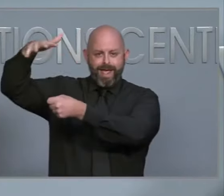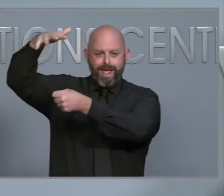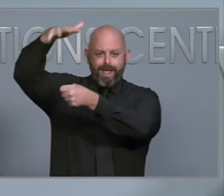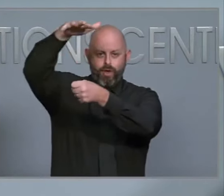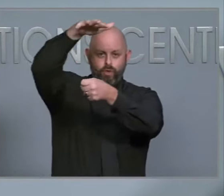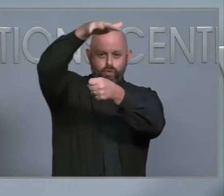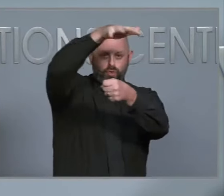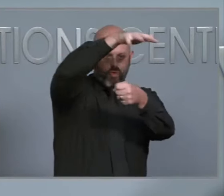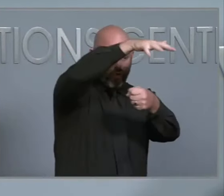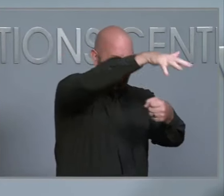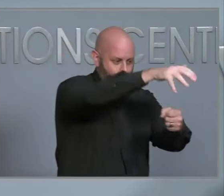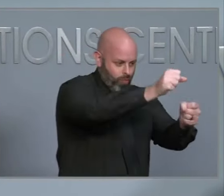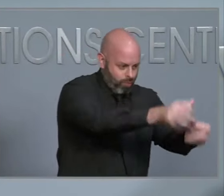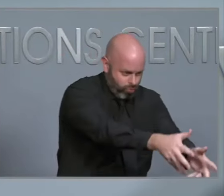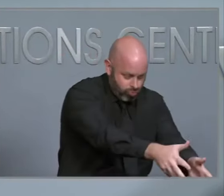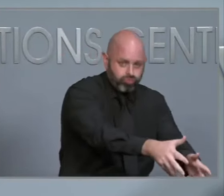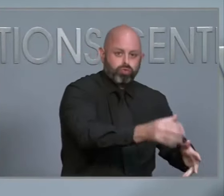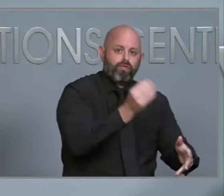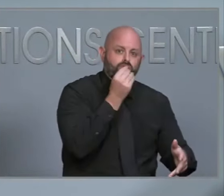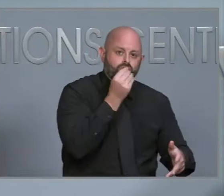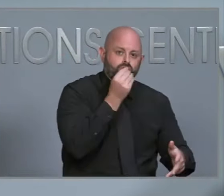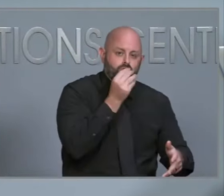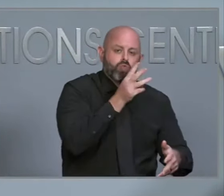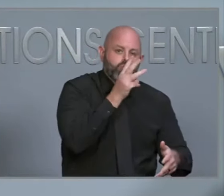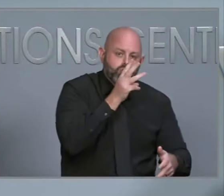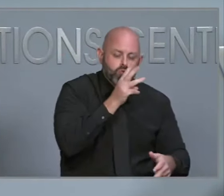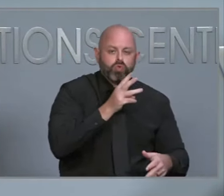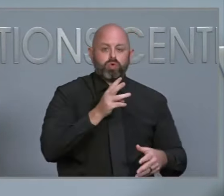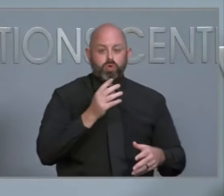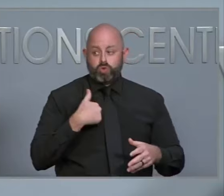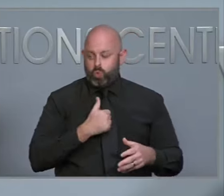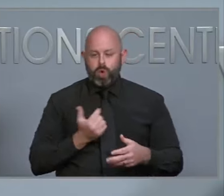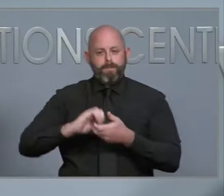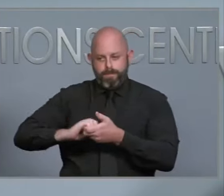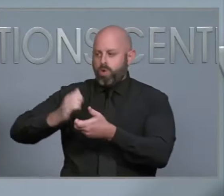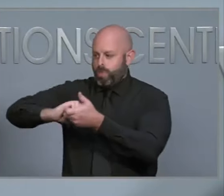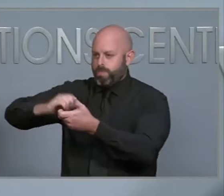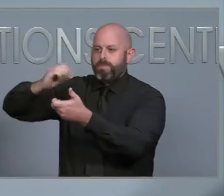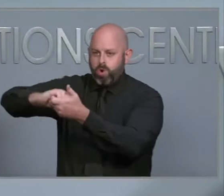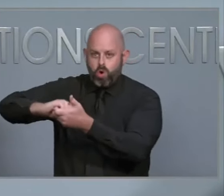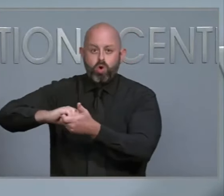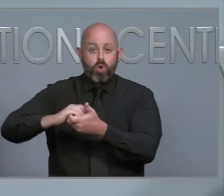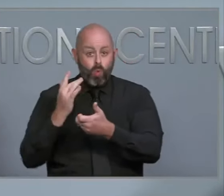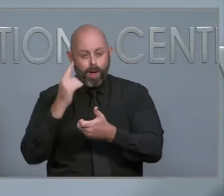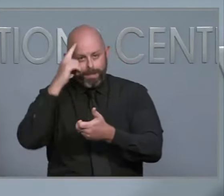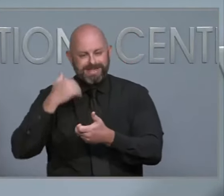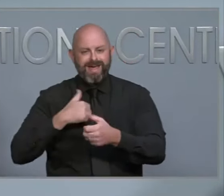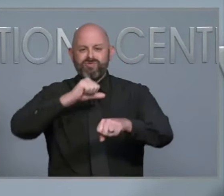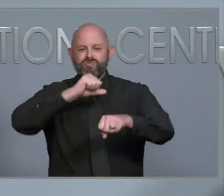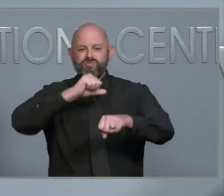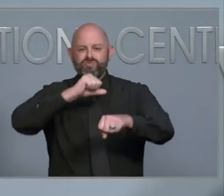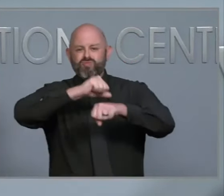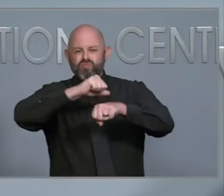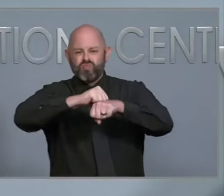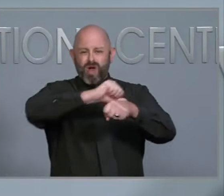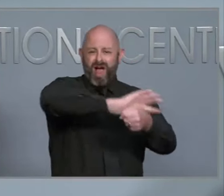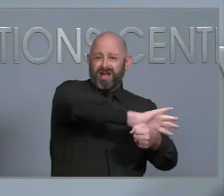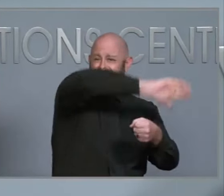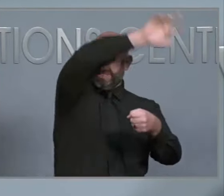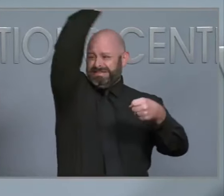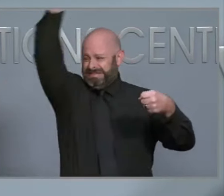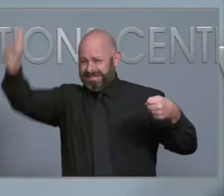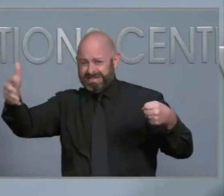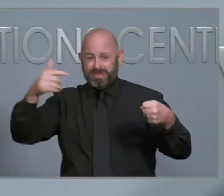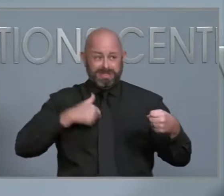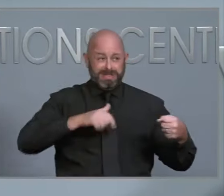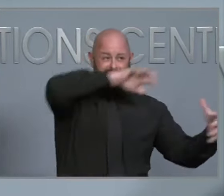roads to provide support to physically lift to the the commodities in and people out. And so that